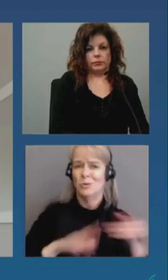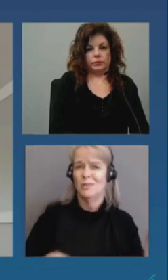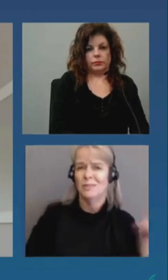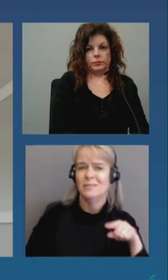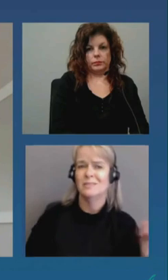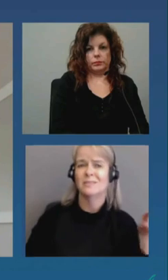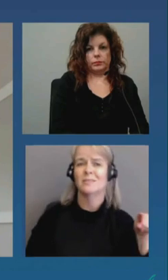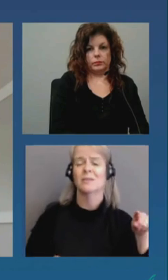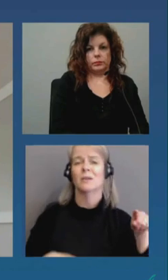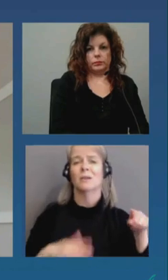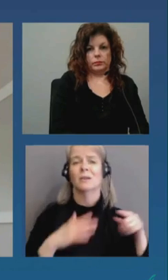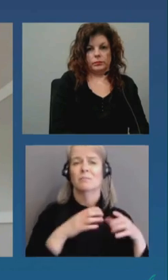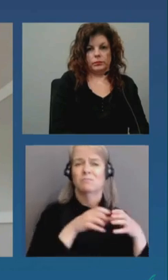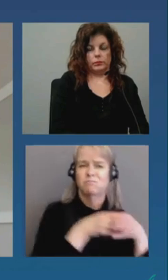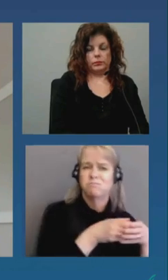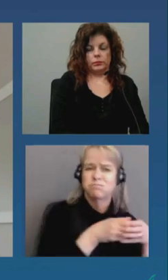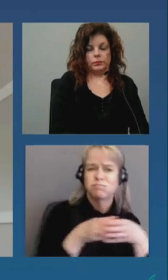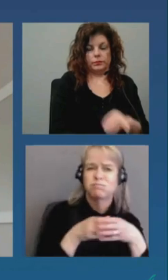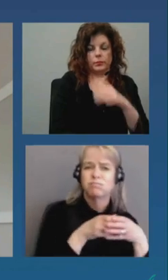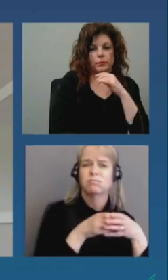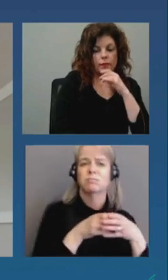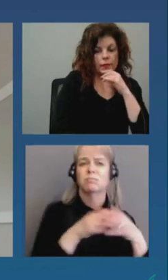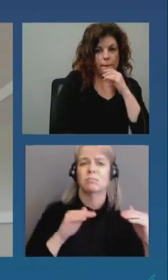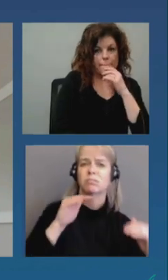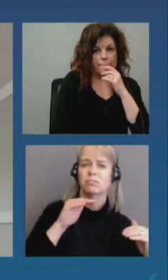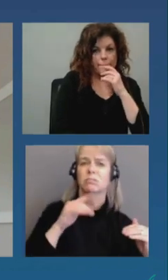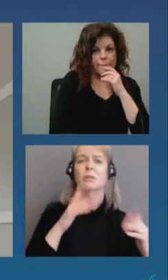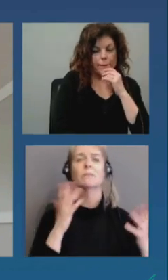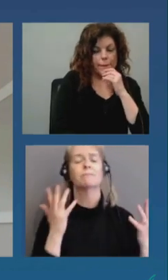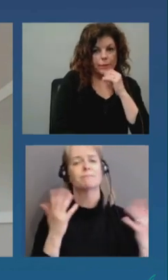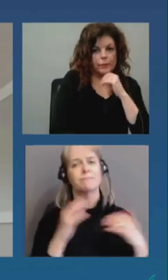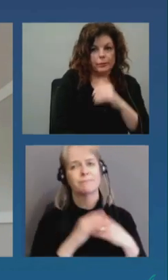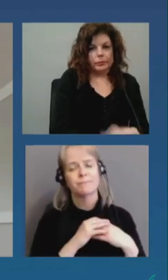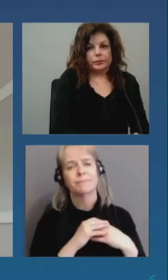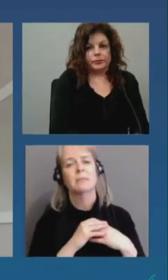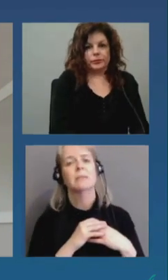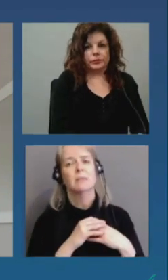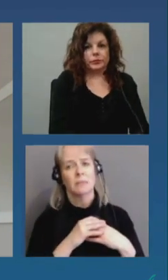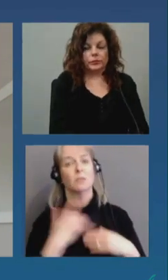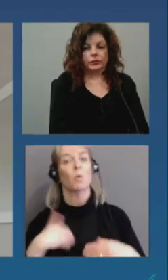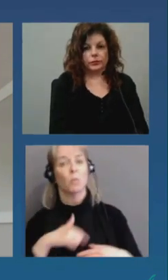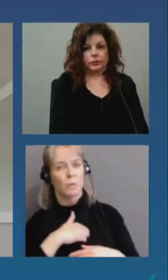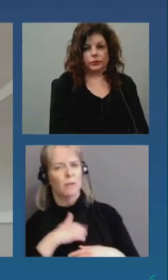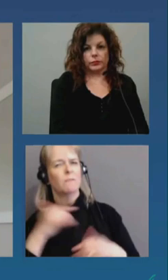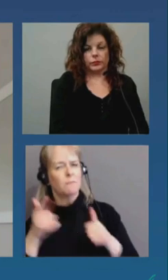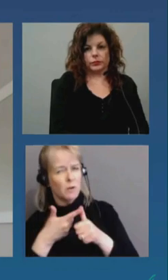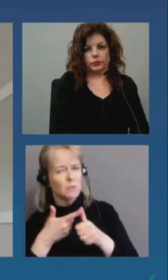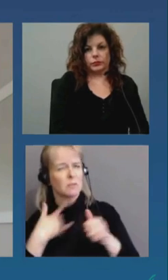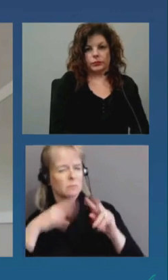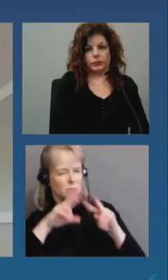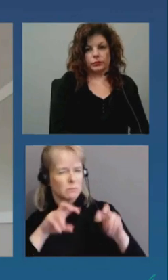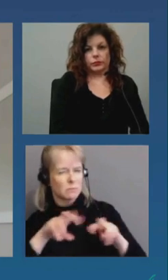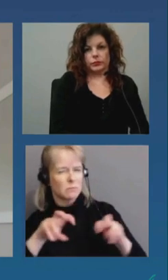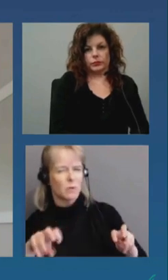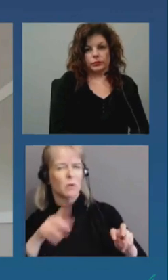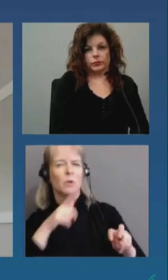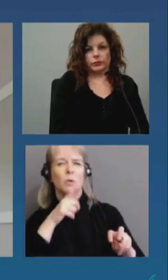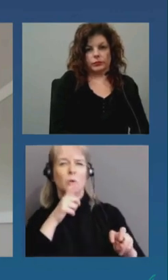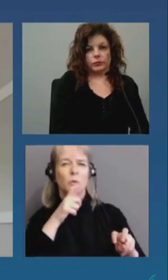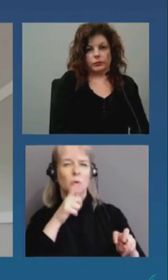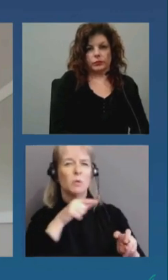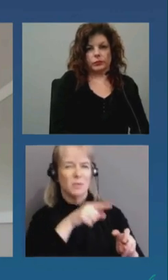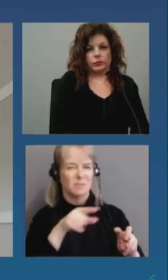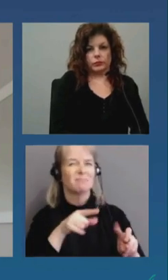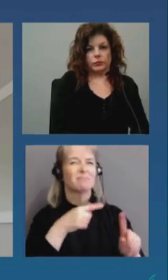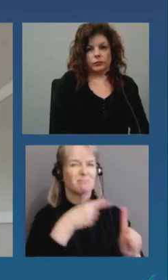uh early in in recognizing the need to understand who was testing positive it did demonstrate black communities